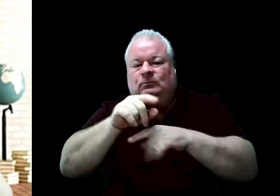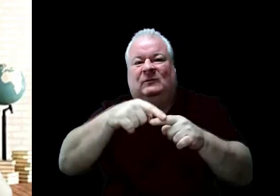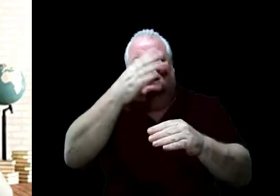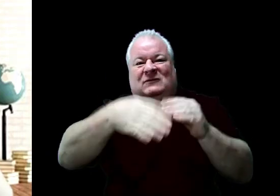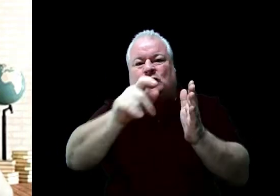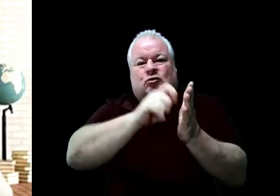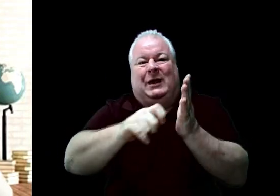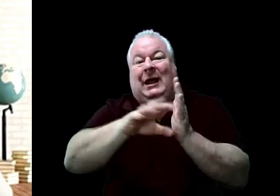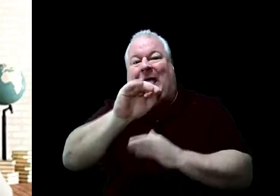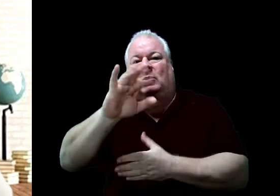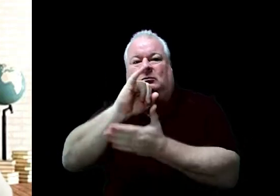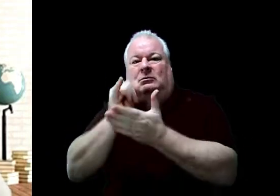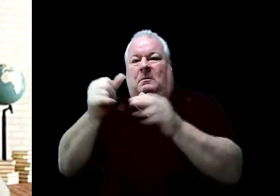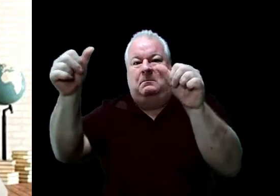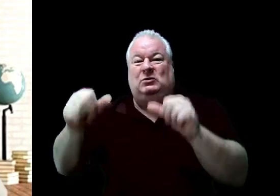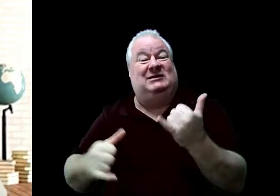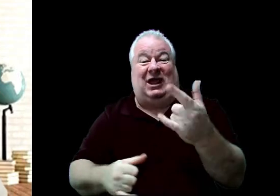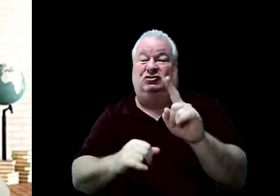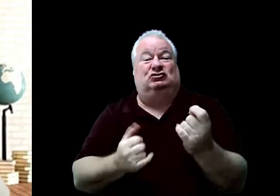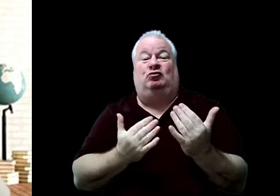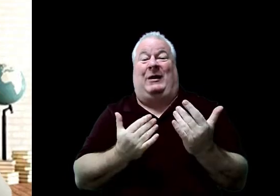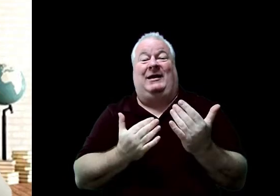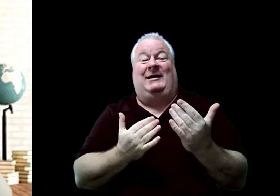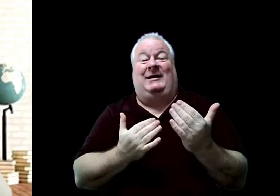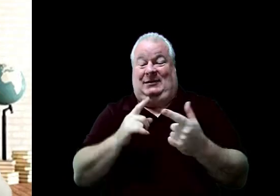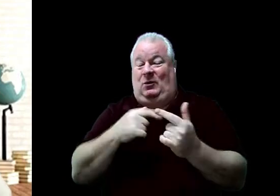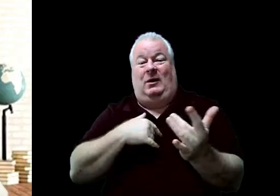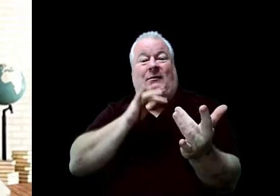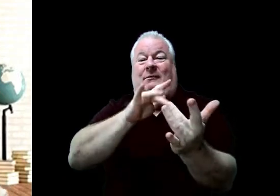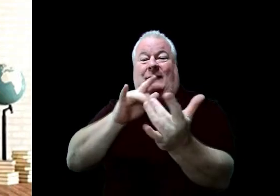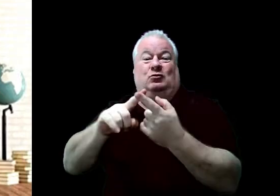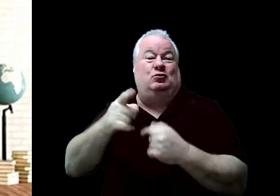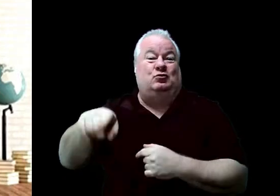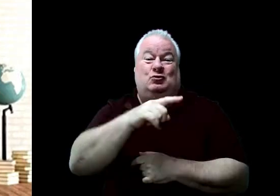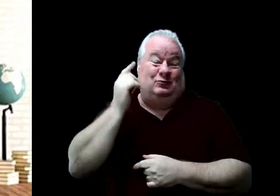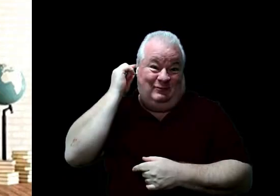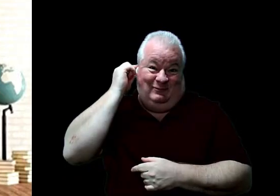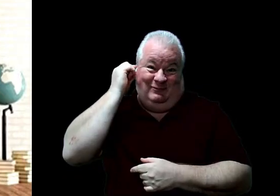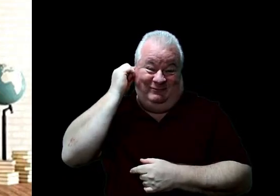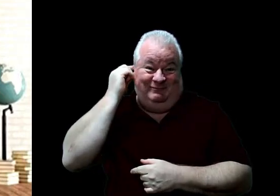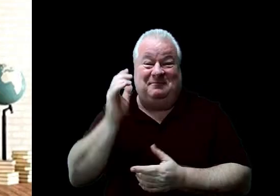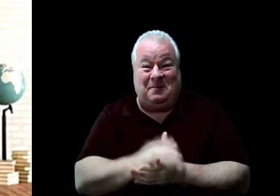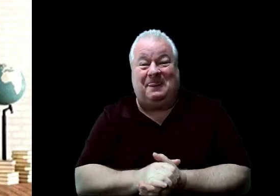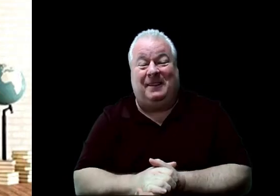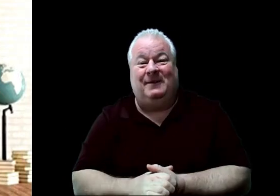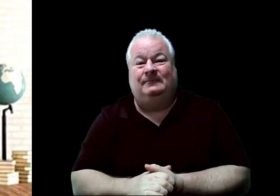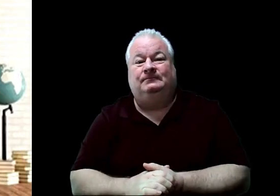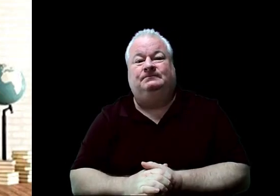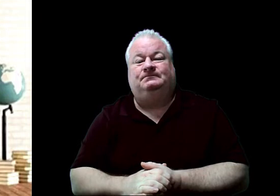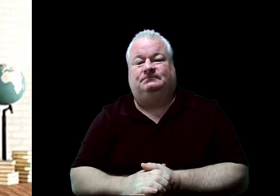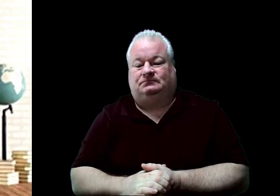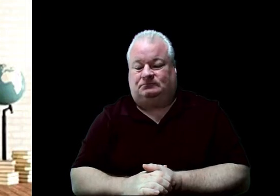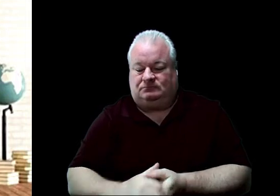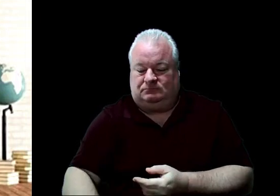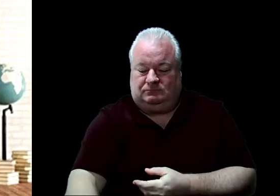poster. So all you have to do now is just sit back and wait until we reach out to you. I